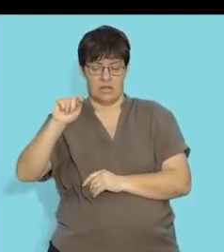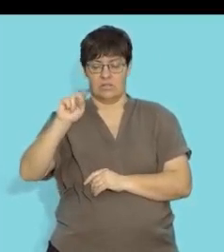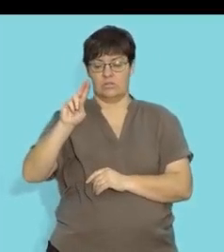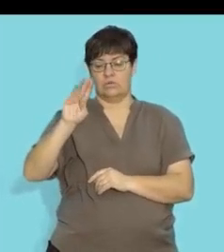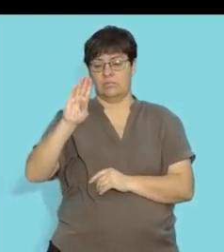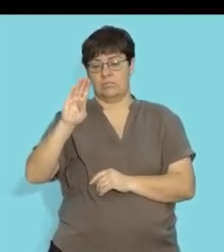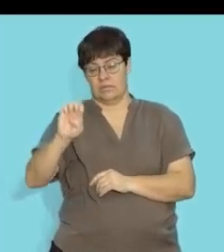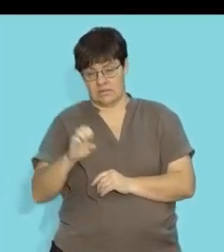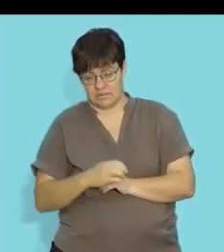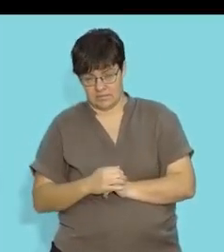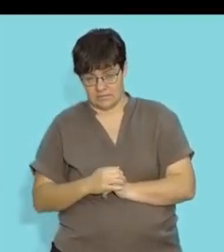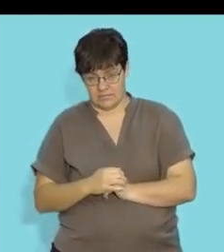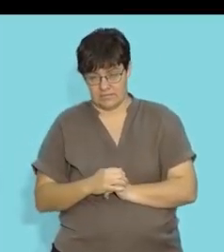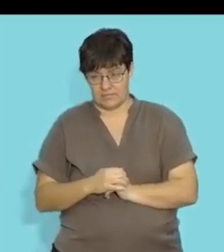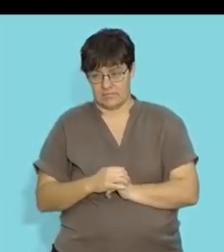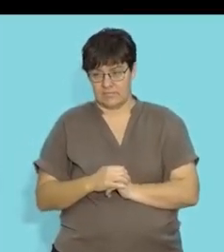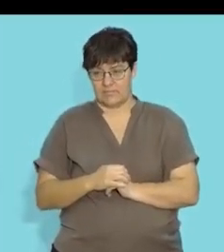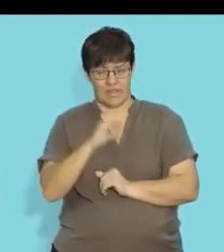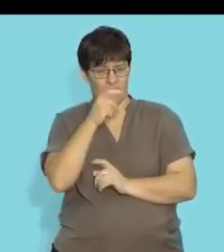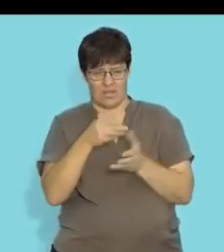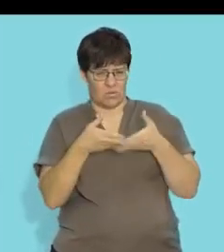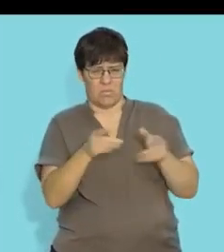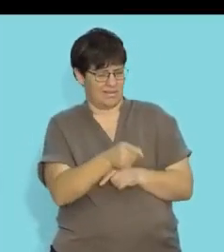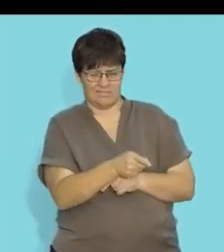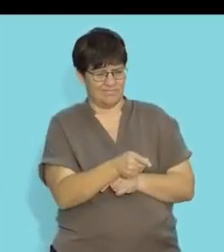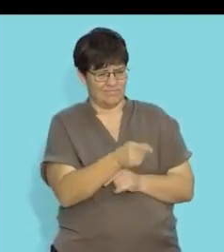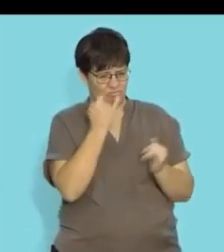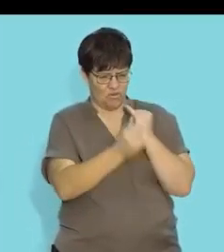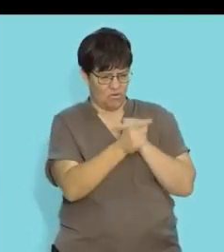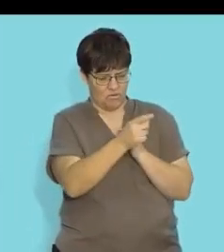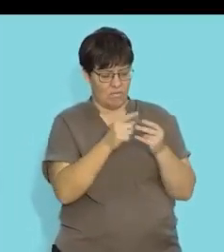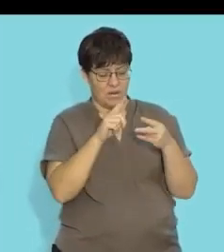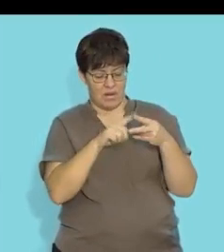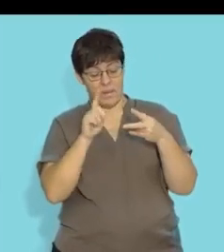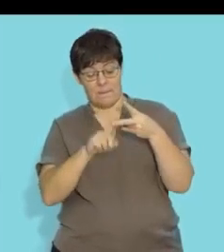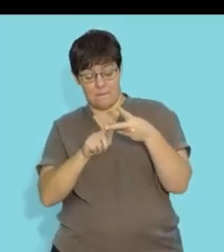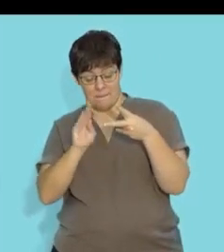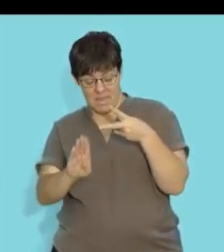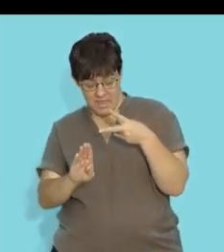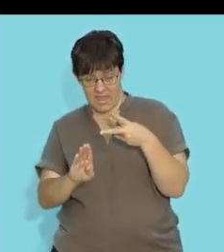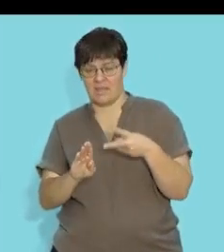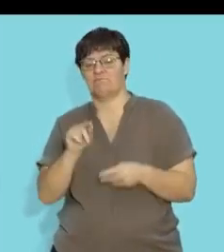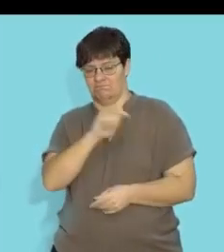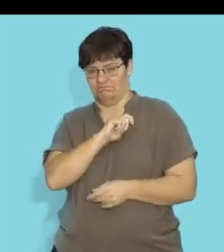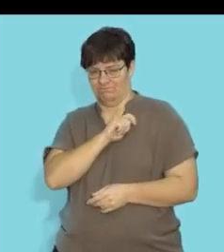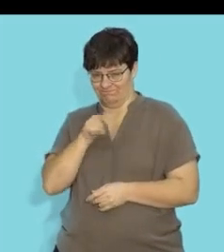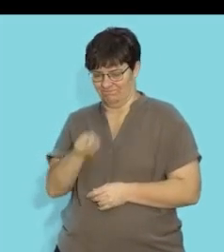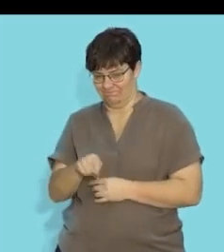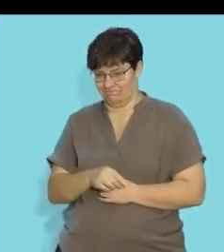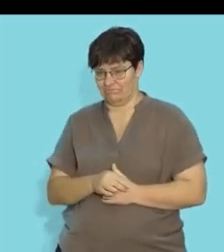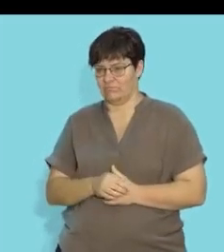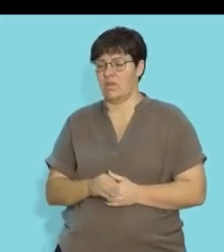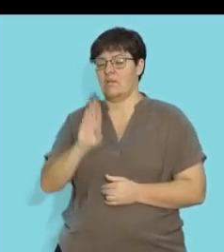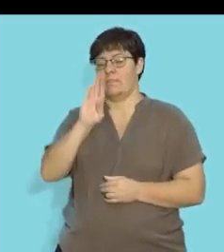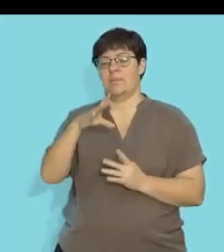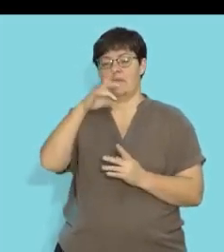opening between the vagina and the uterus and so it's certainly not that but it's definitely the fallopian tube and we have